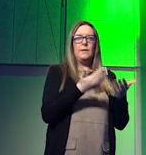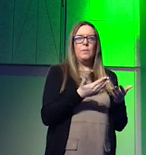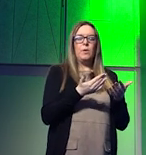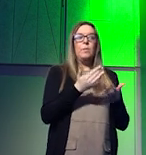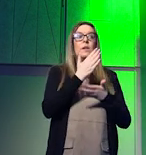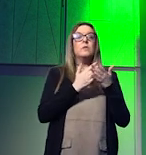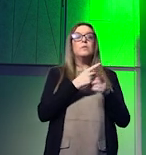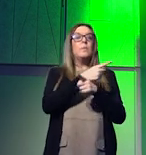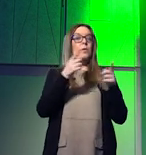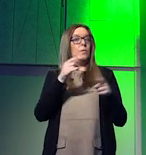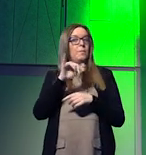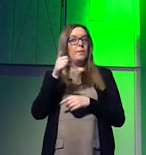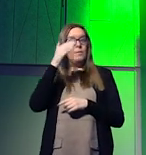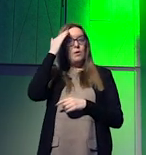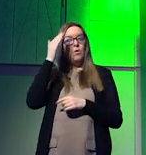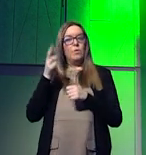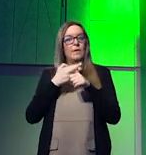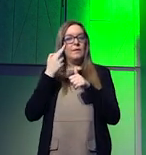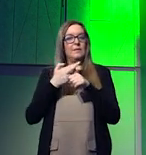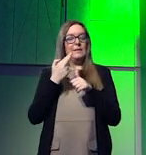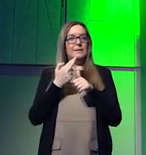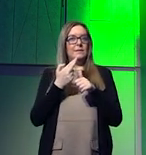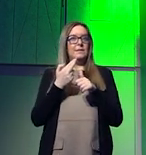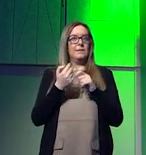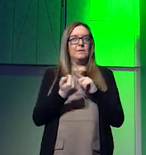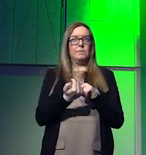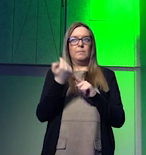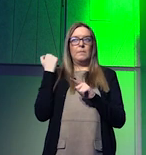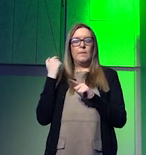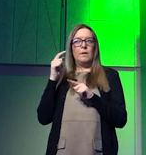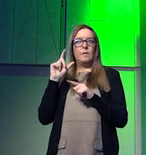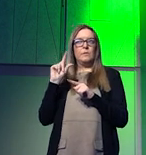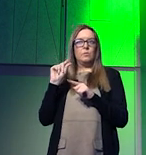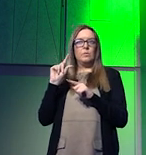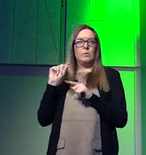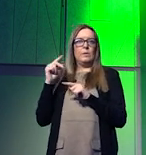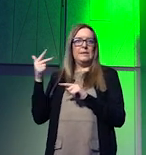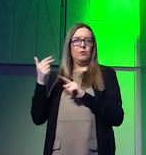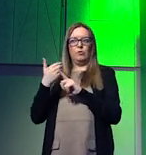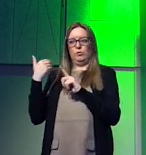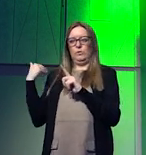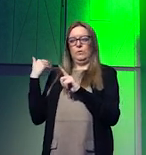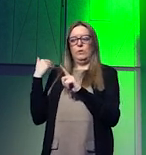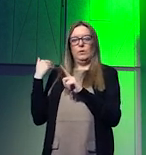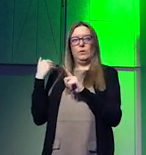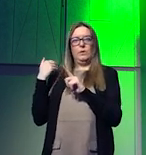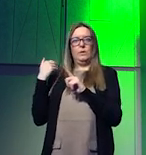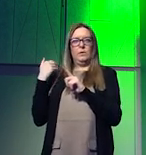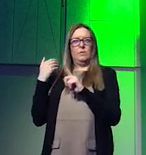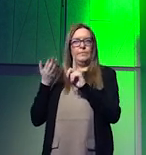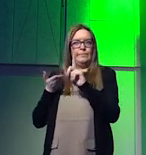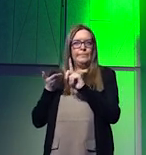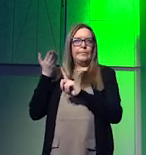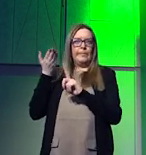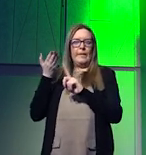already know it but in 2023 we already passed the 1.5 threshold for a few